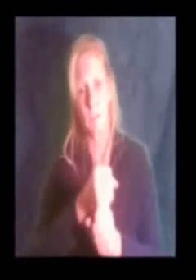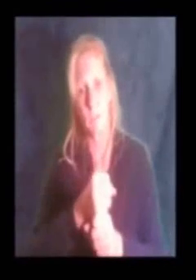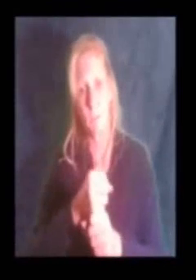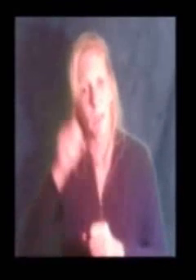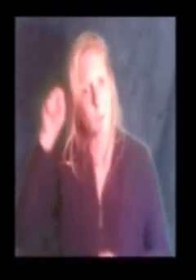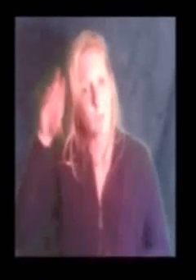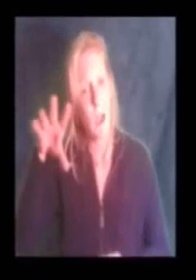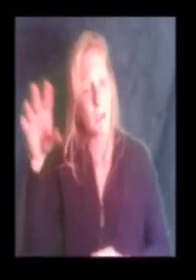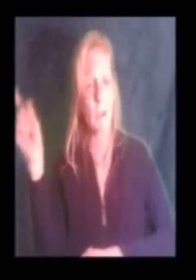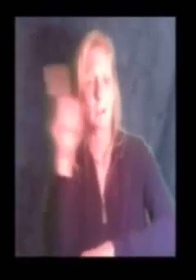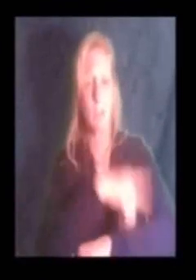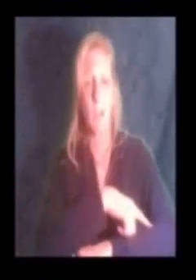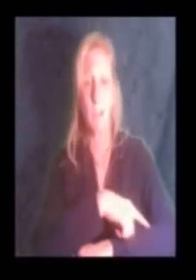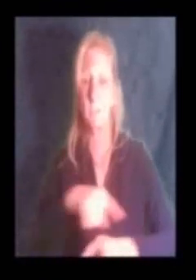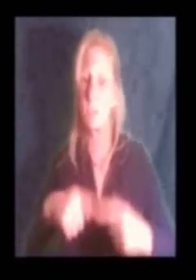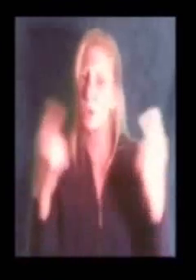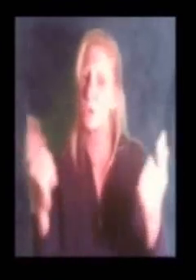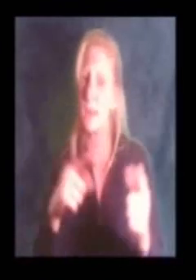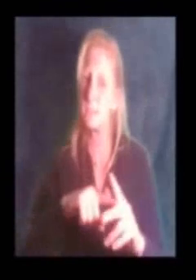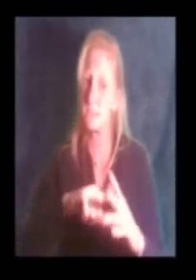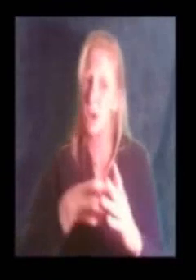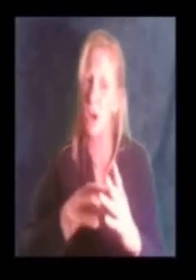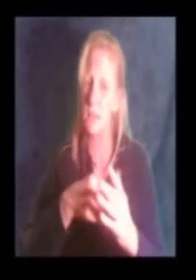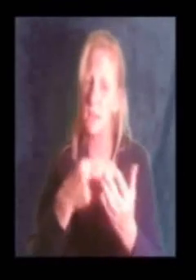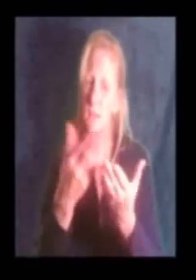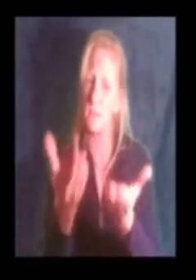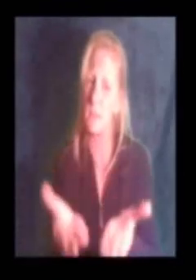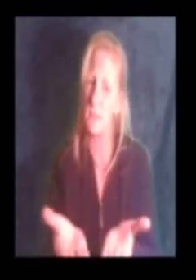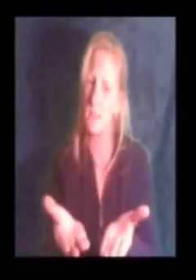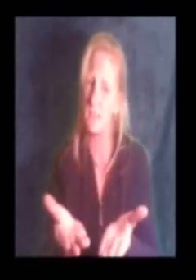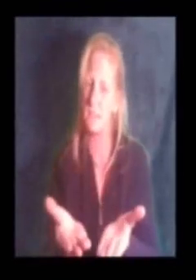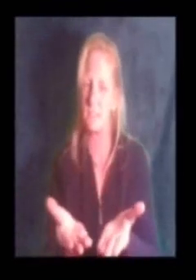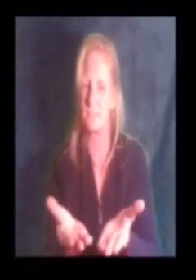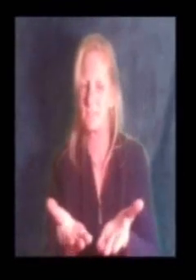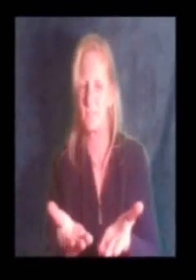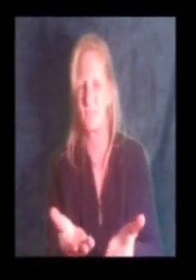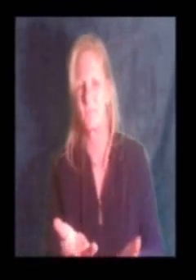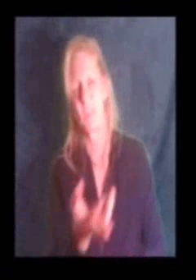the ones to make a brighter day So let's start giving